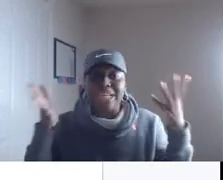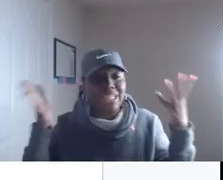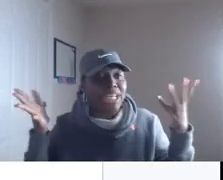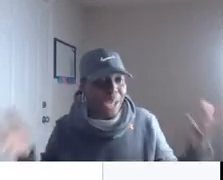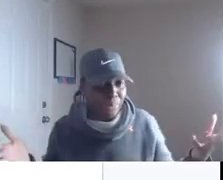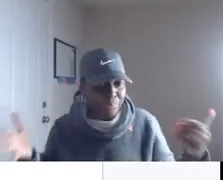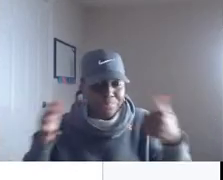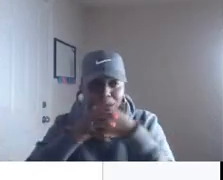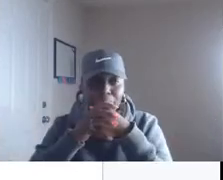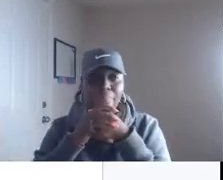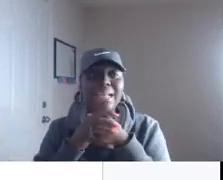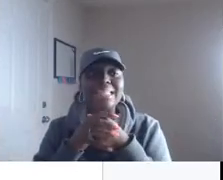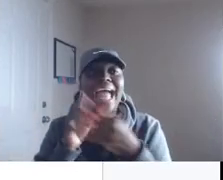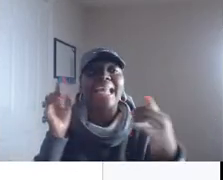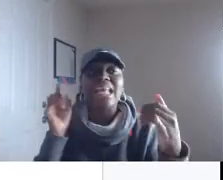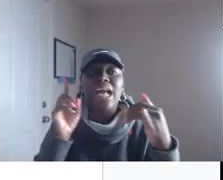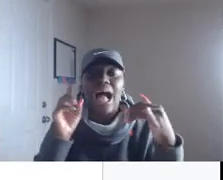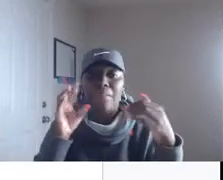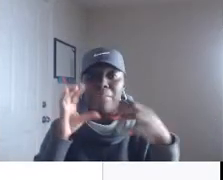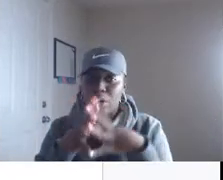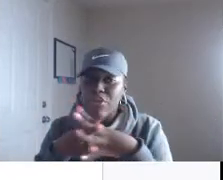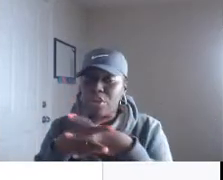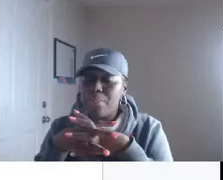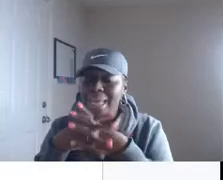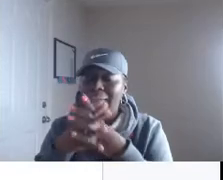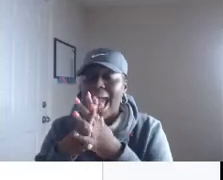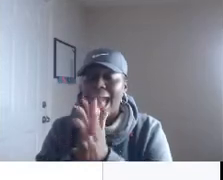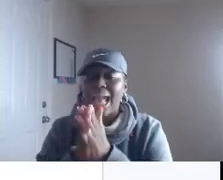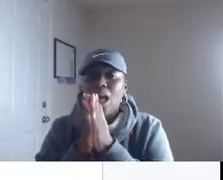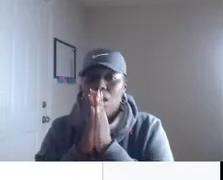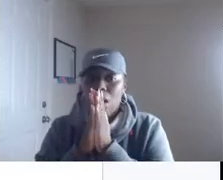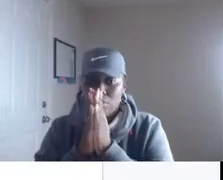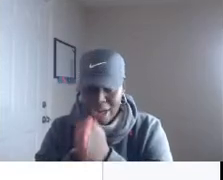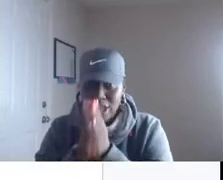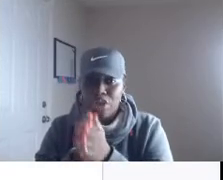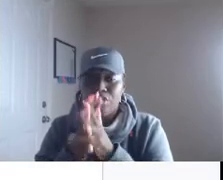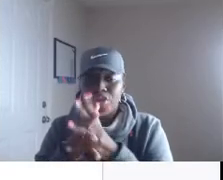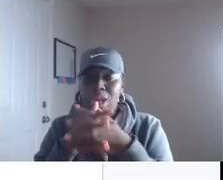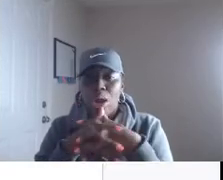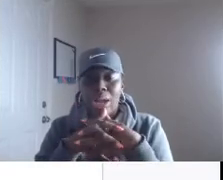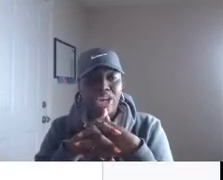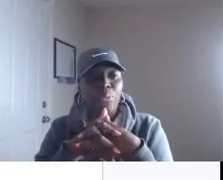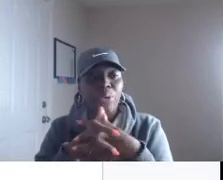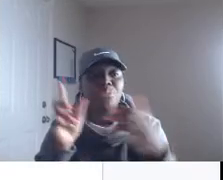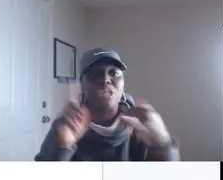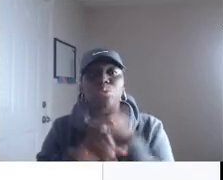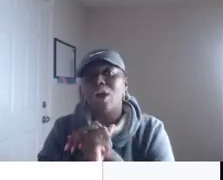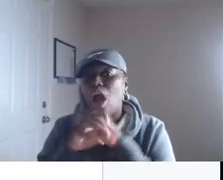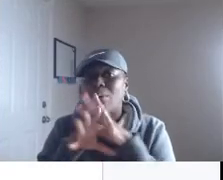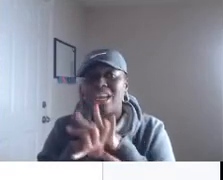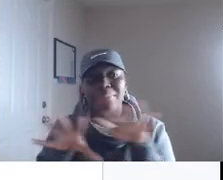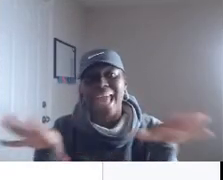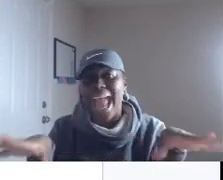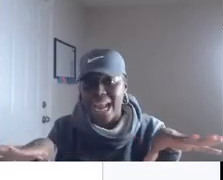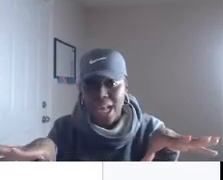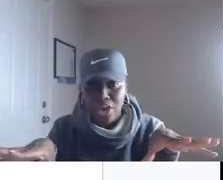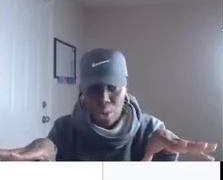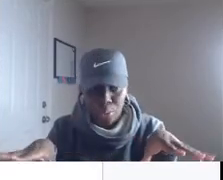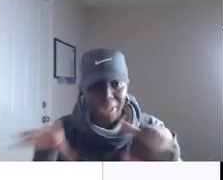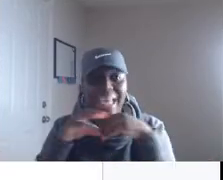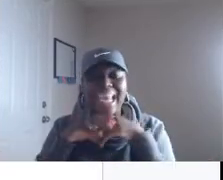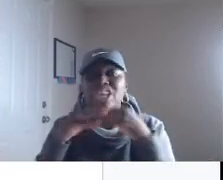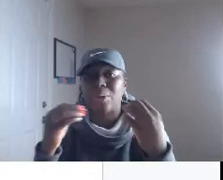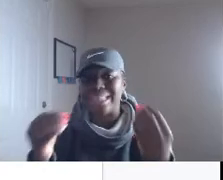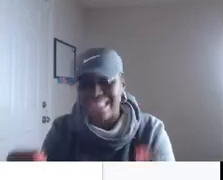do you need to know is that um in order for you to be a register for to be online notary you must one already be a